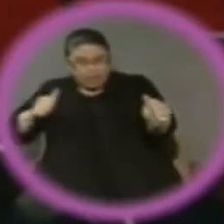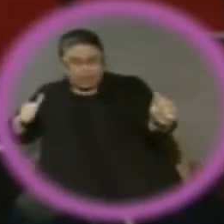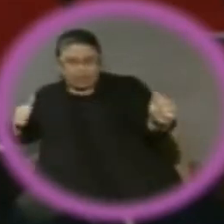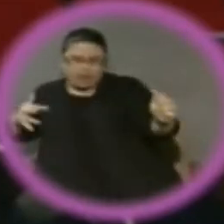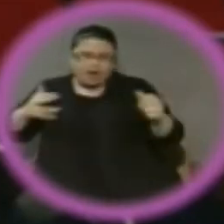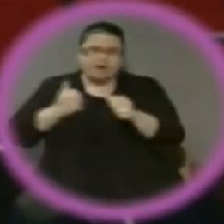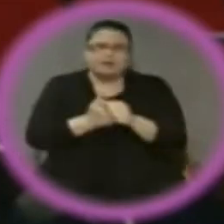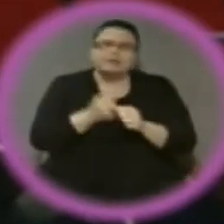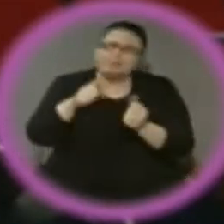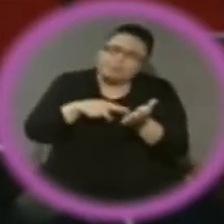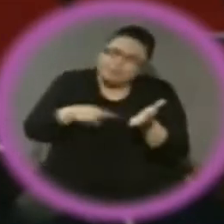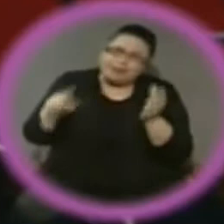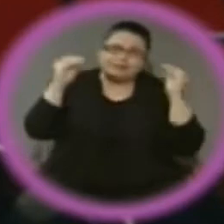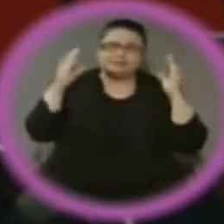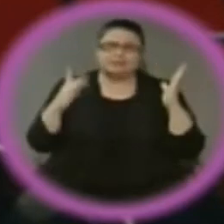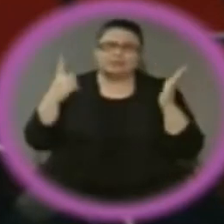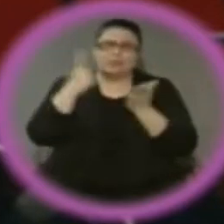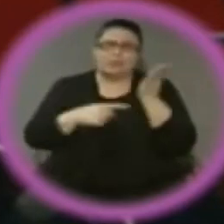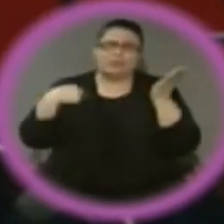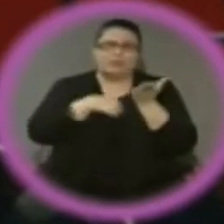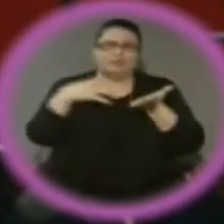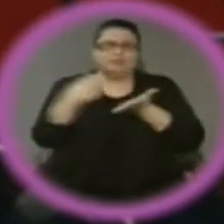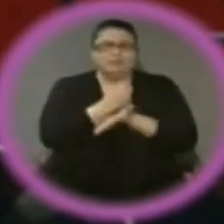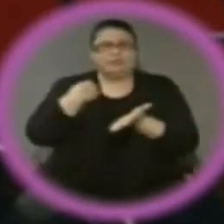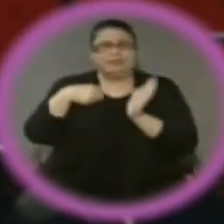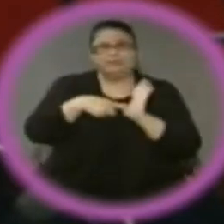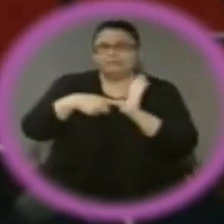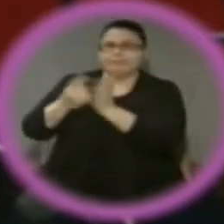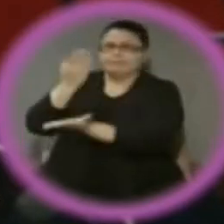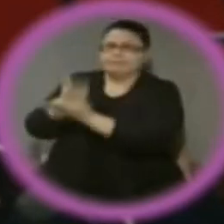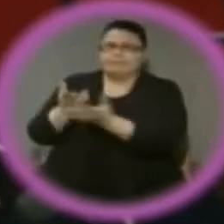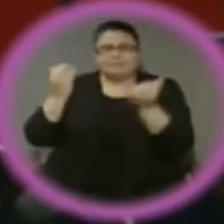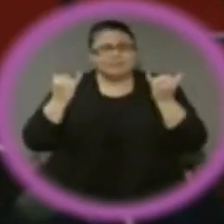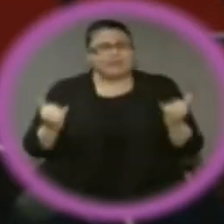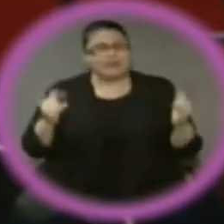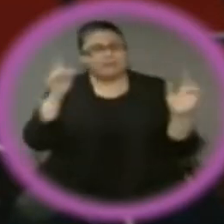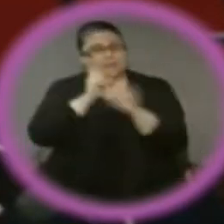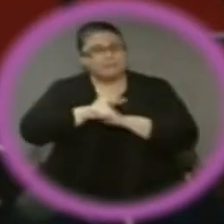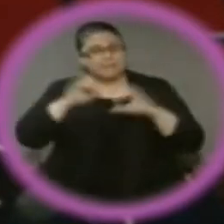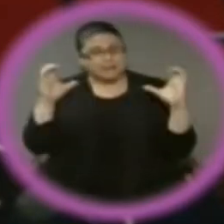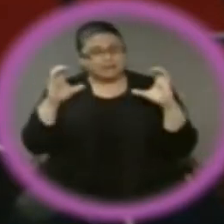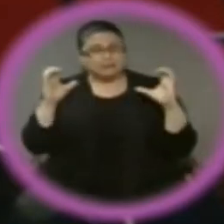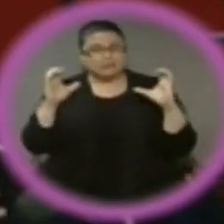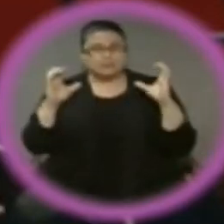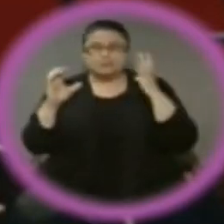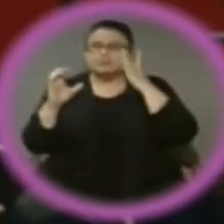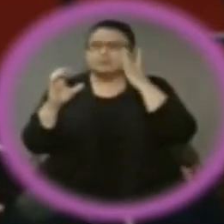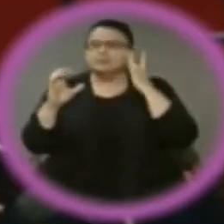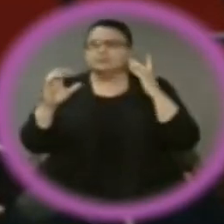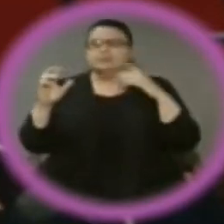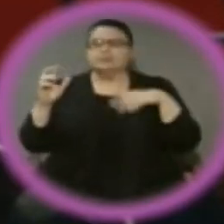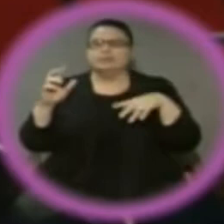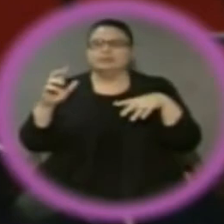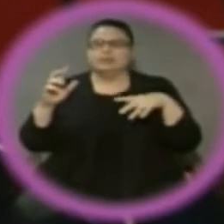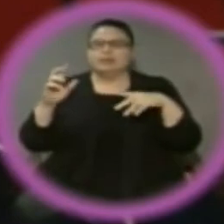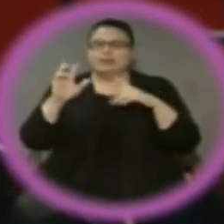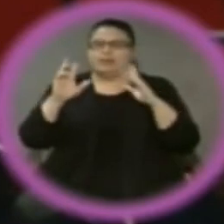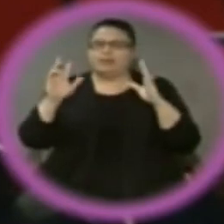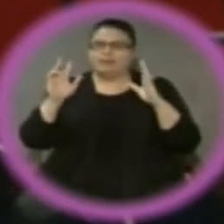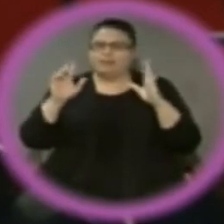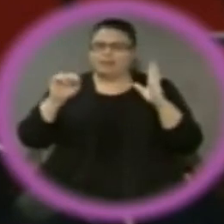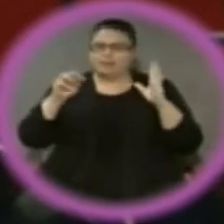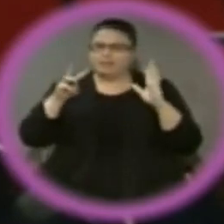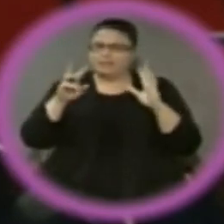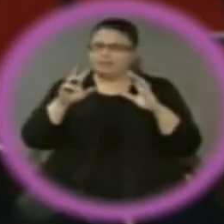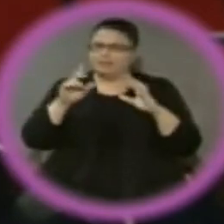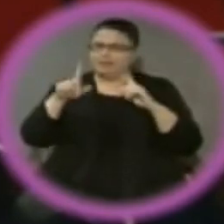deserve, and we need to show that to them now. Imagine the photo ops you would get if you did right